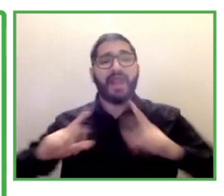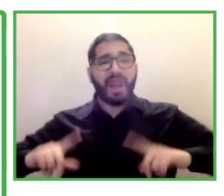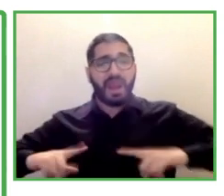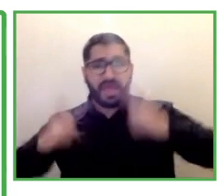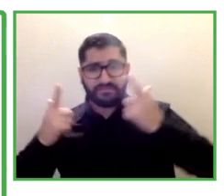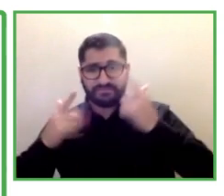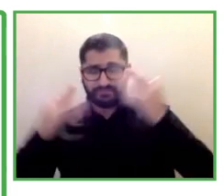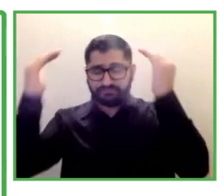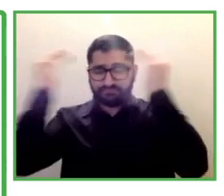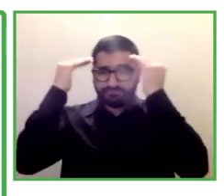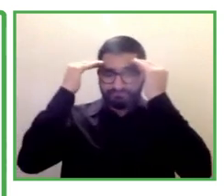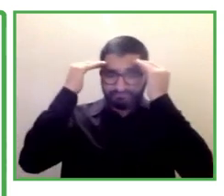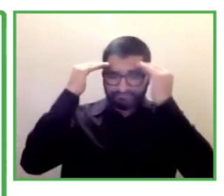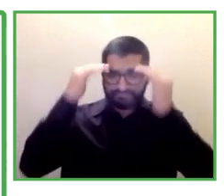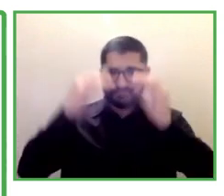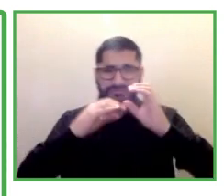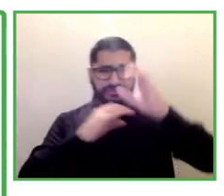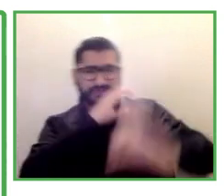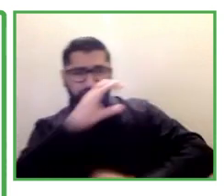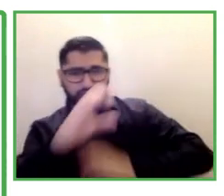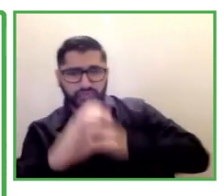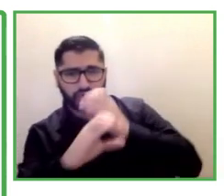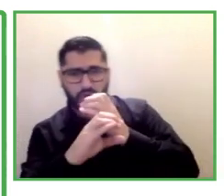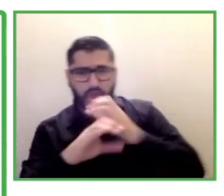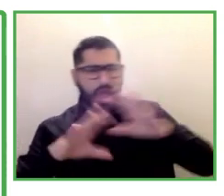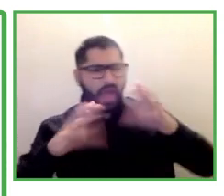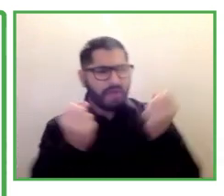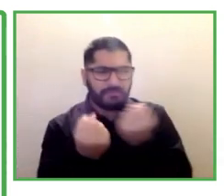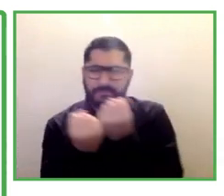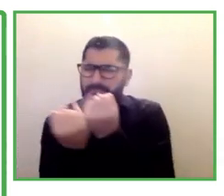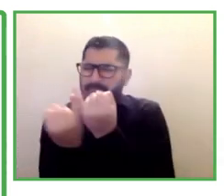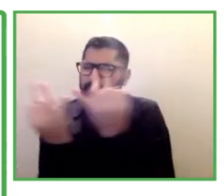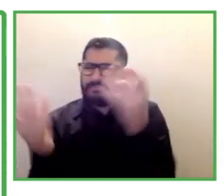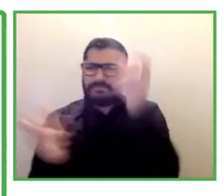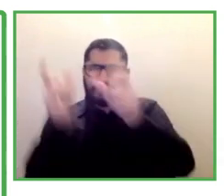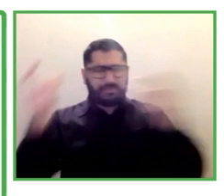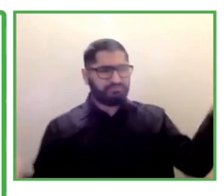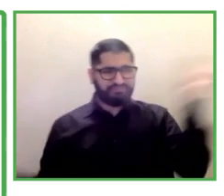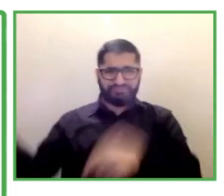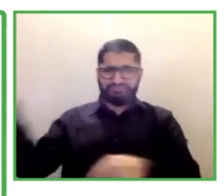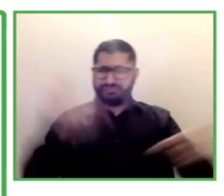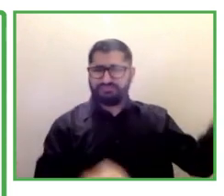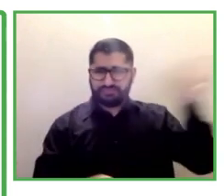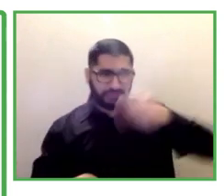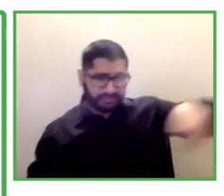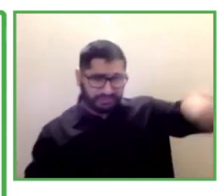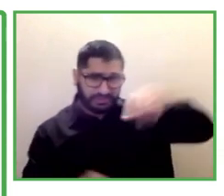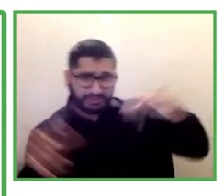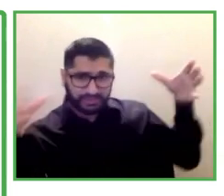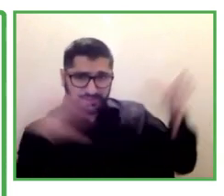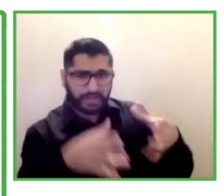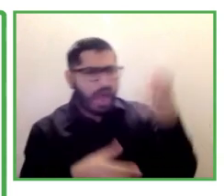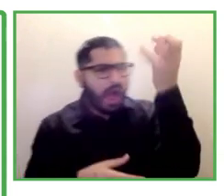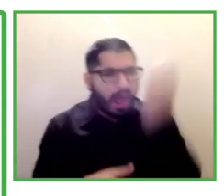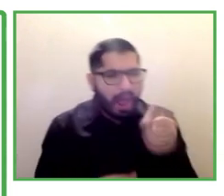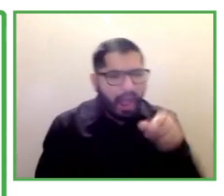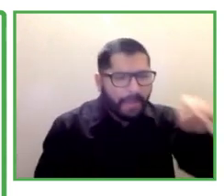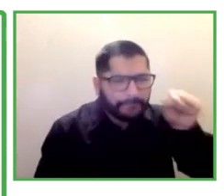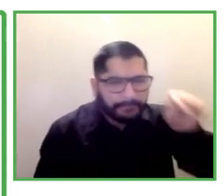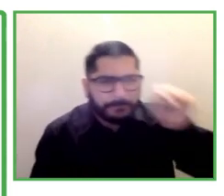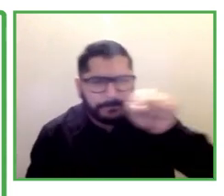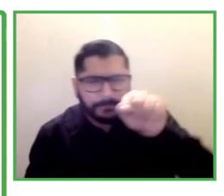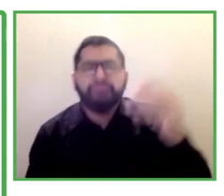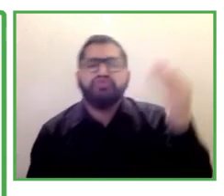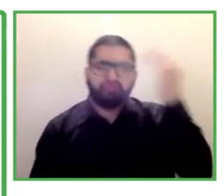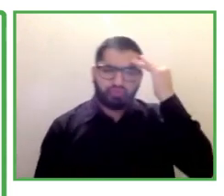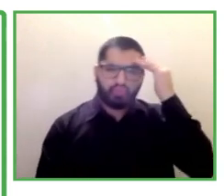has been a new learning curve for us as far as how we can pull that through the full six weeks